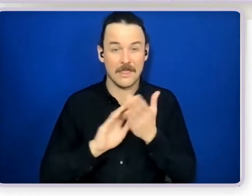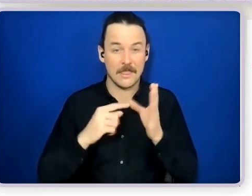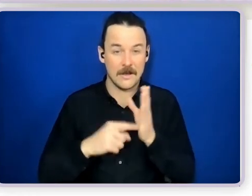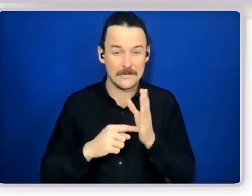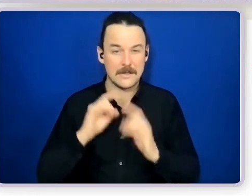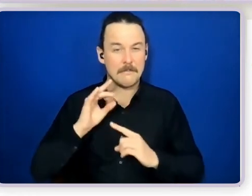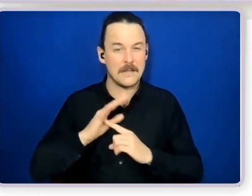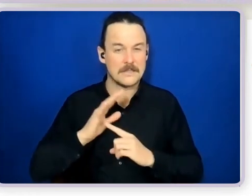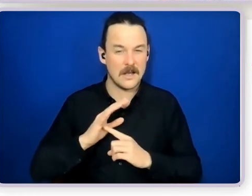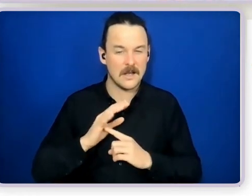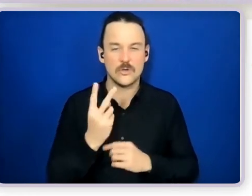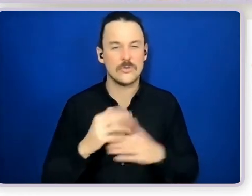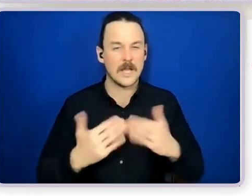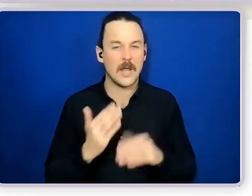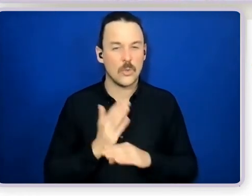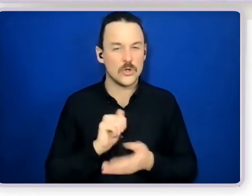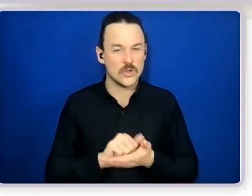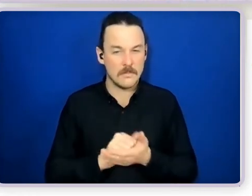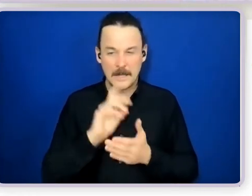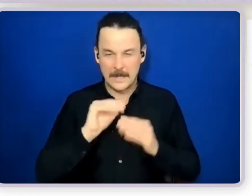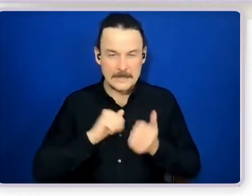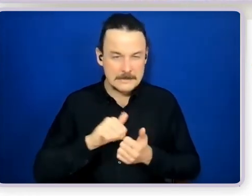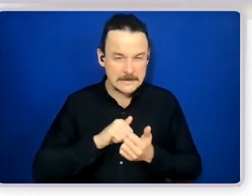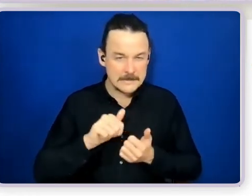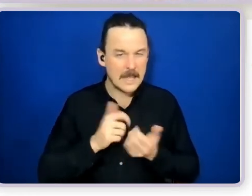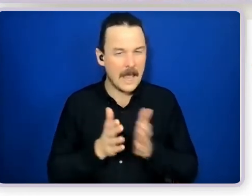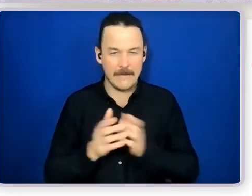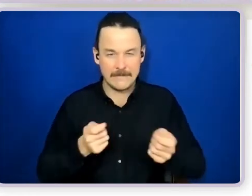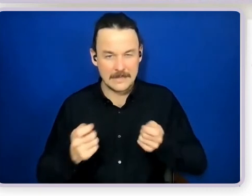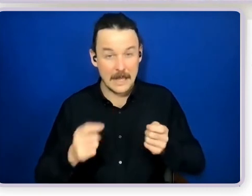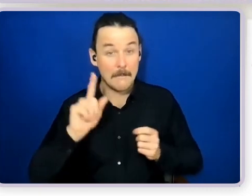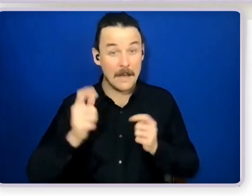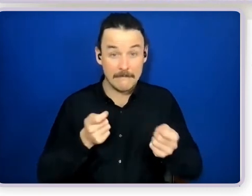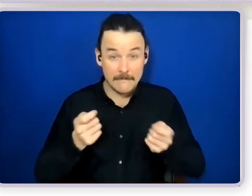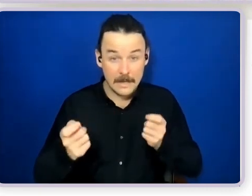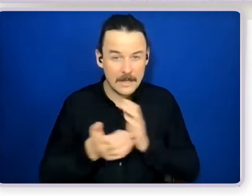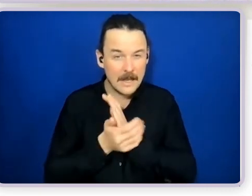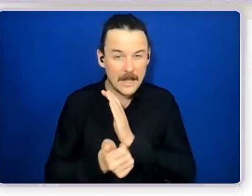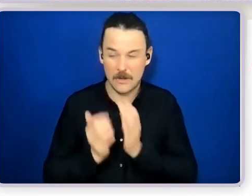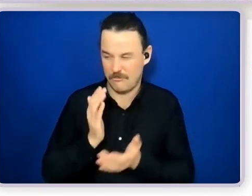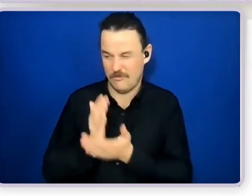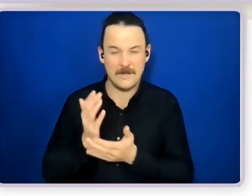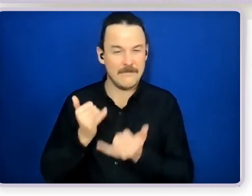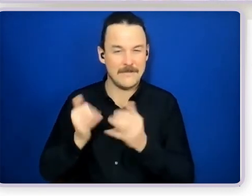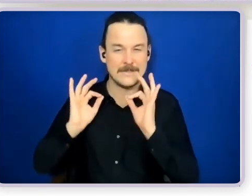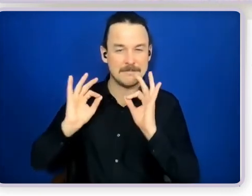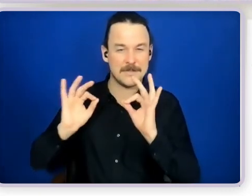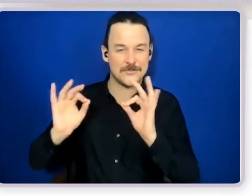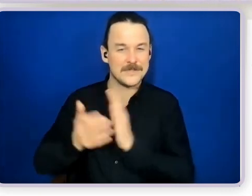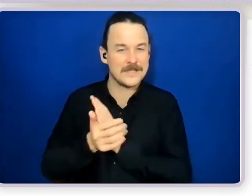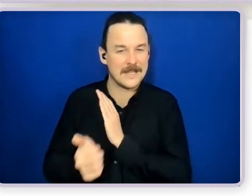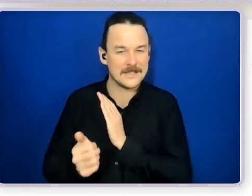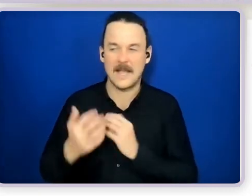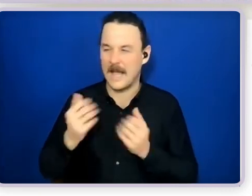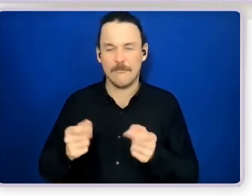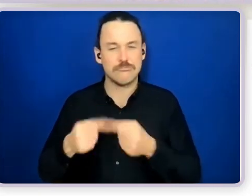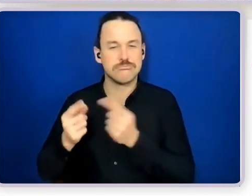way but you know the facilitation skills are a skill unto themselves so you know there are numerous facilitation courses that